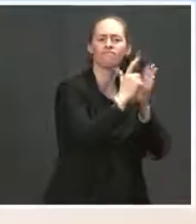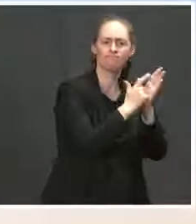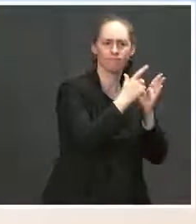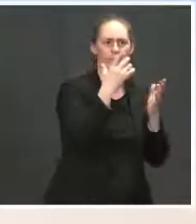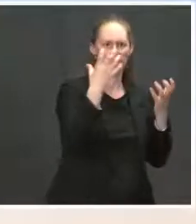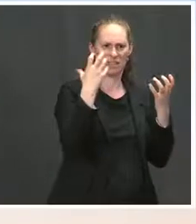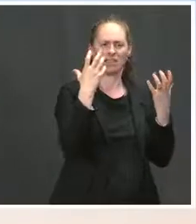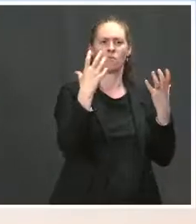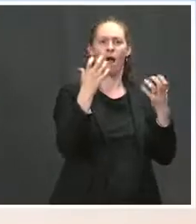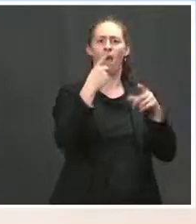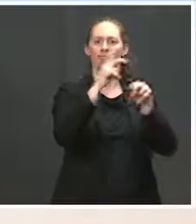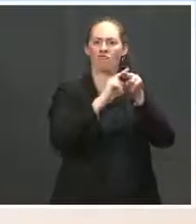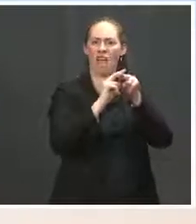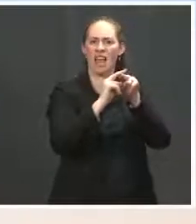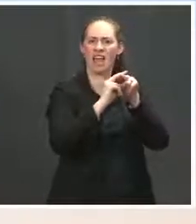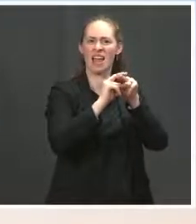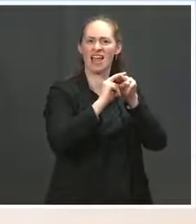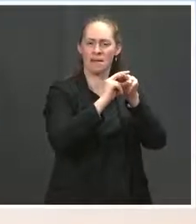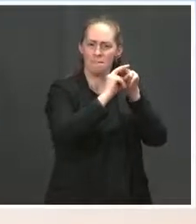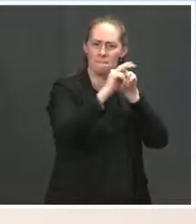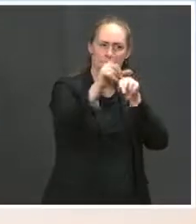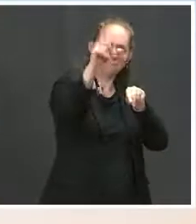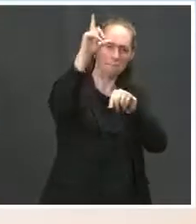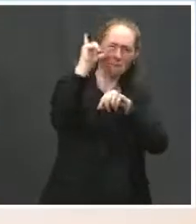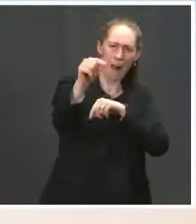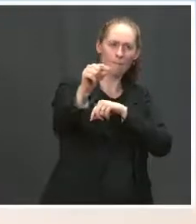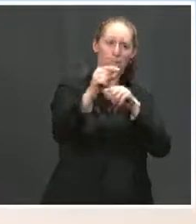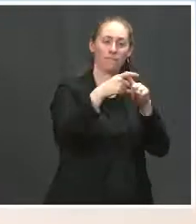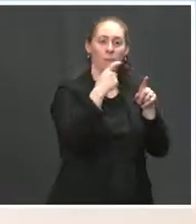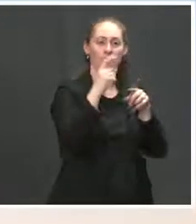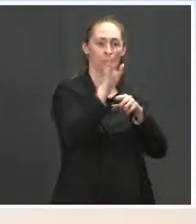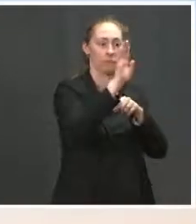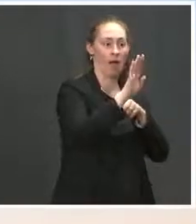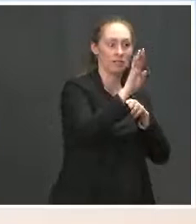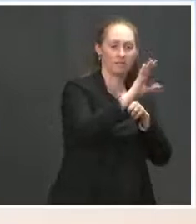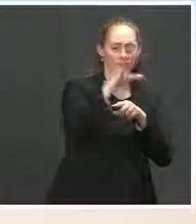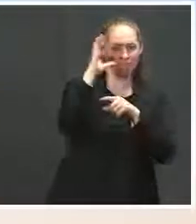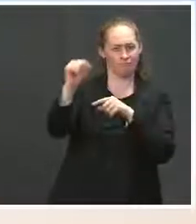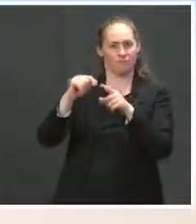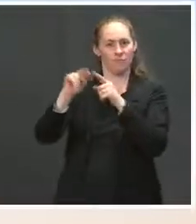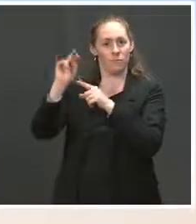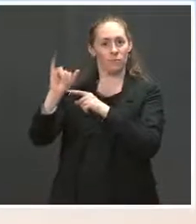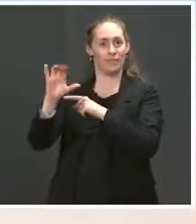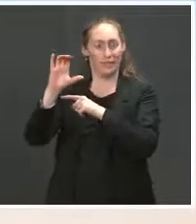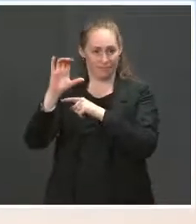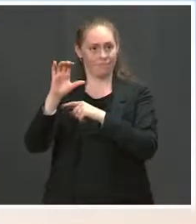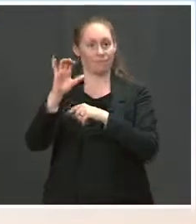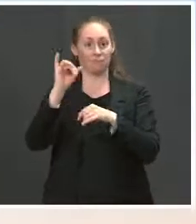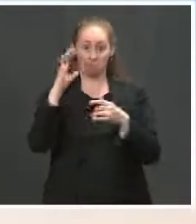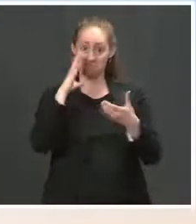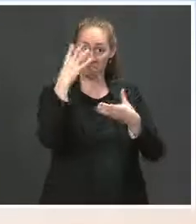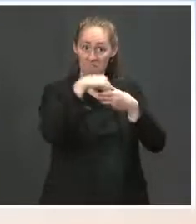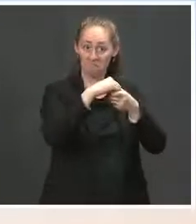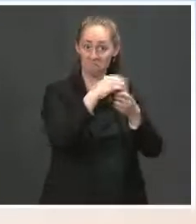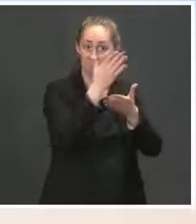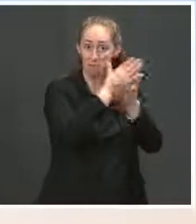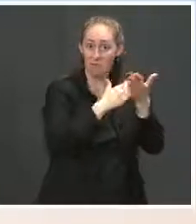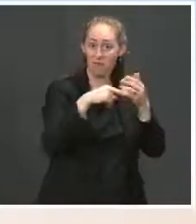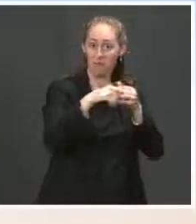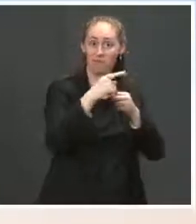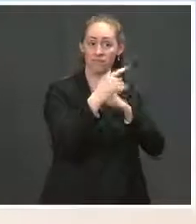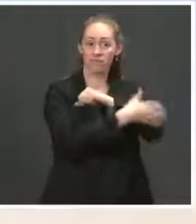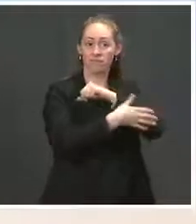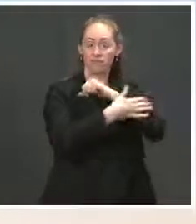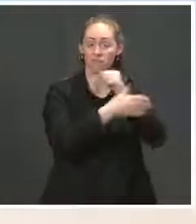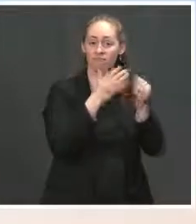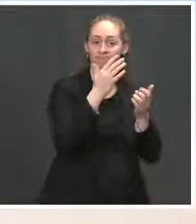York City and Boston in the infrastructure package. I was wondering if President Biden is supportive of this idea and how does